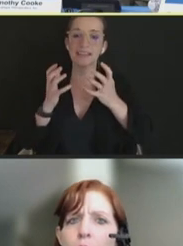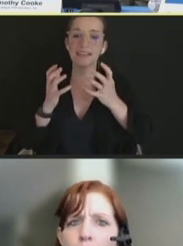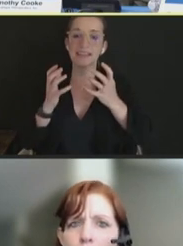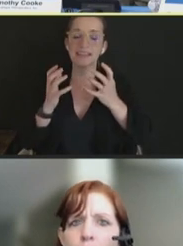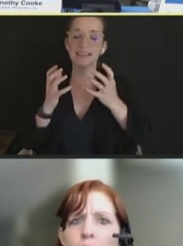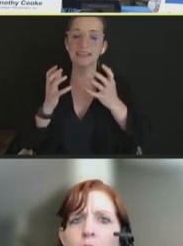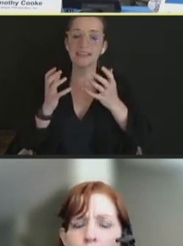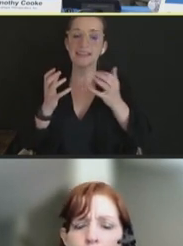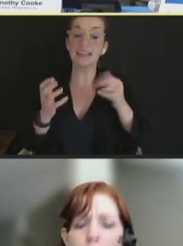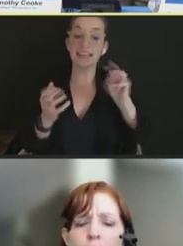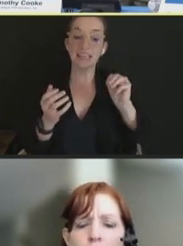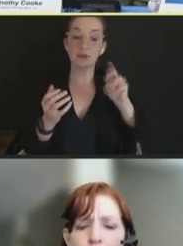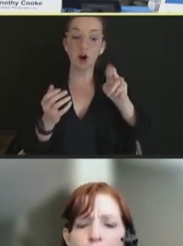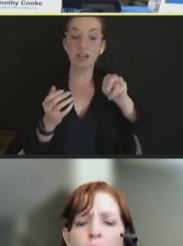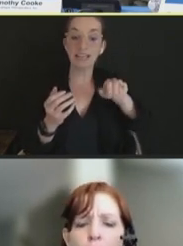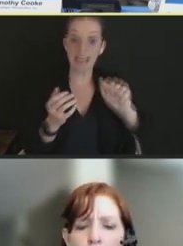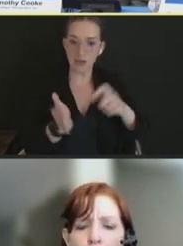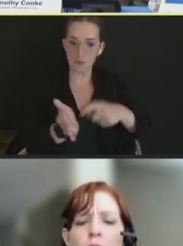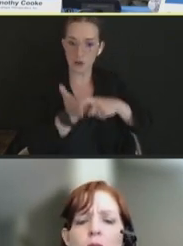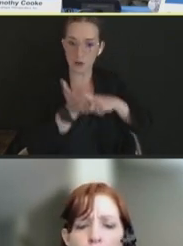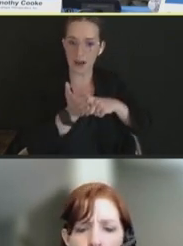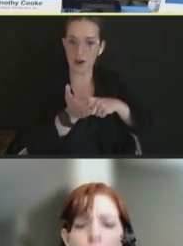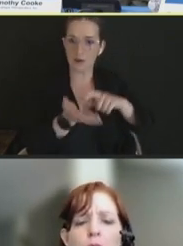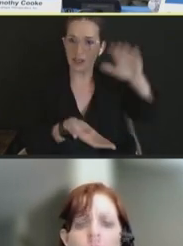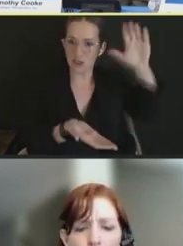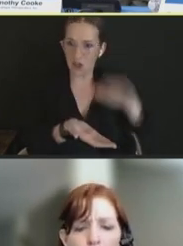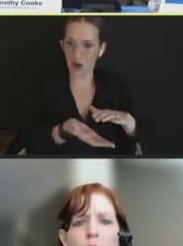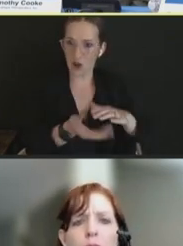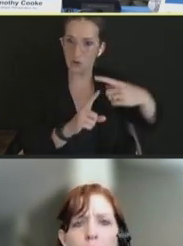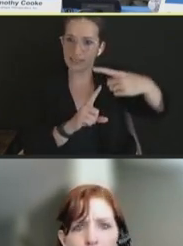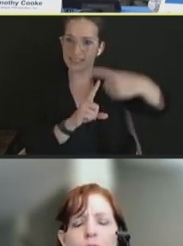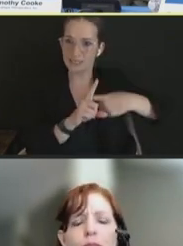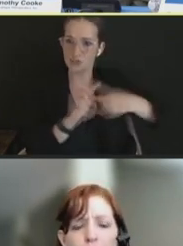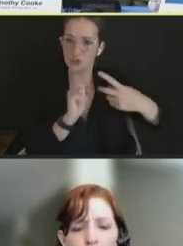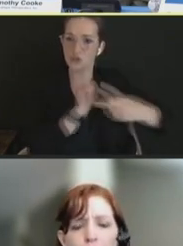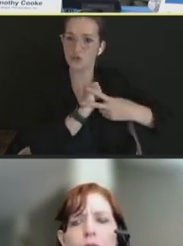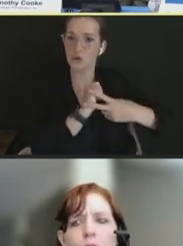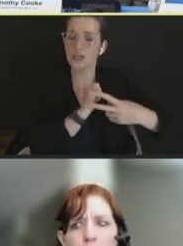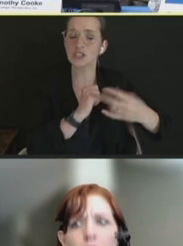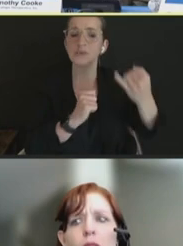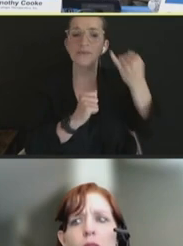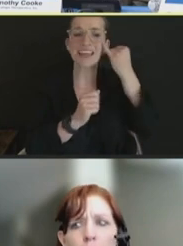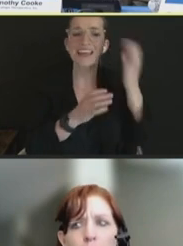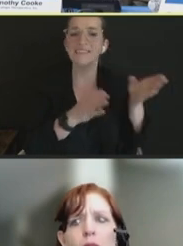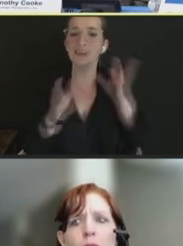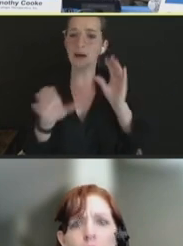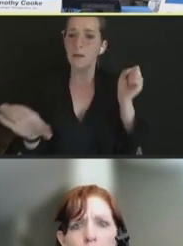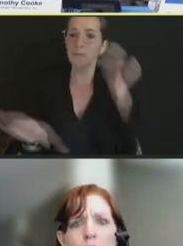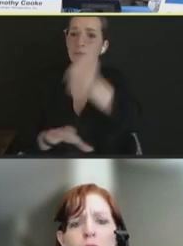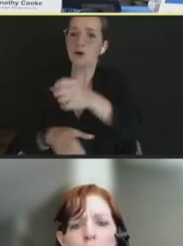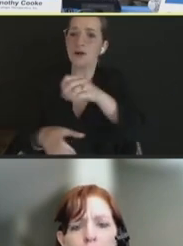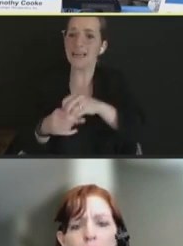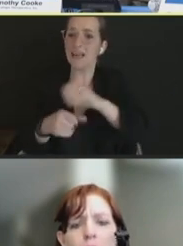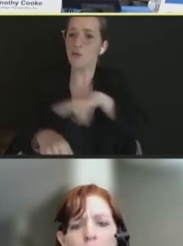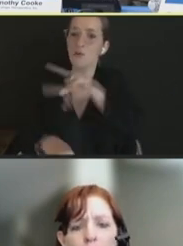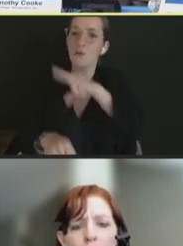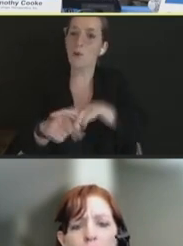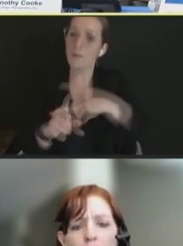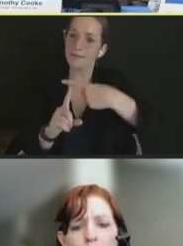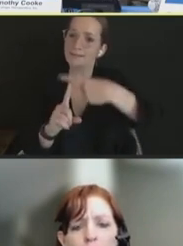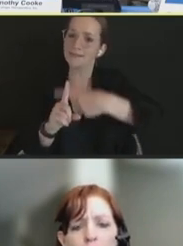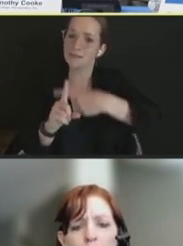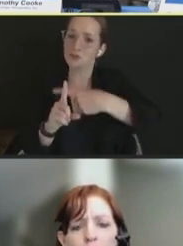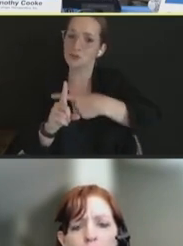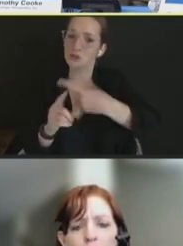being requiring really low temperature storage, if they were just normal, like two to eight degrees, what do you think the uptake would have looked